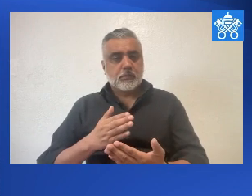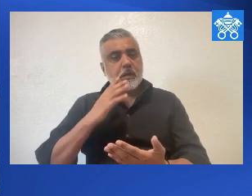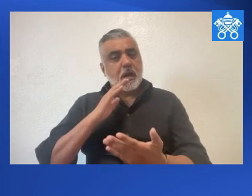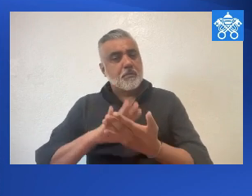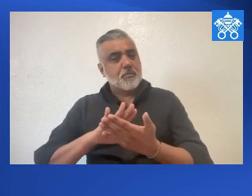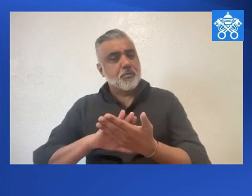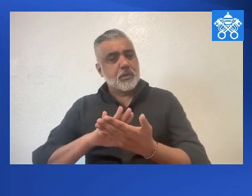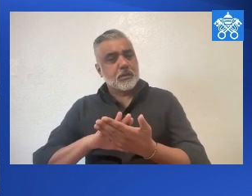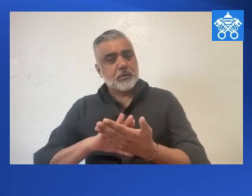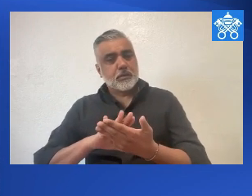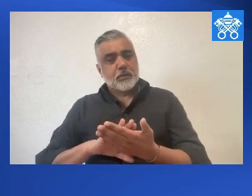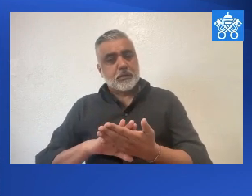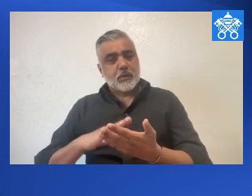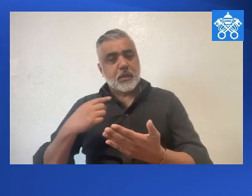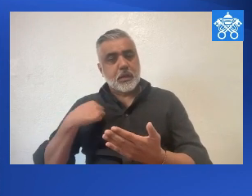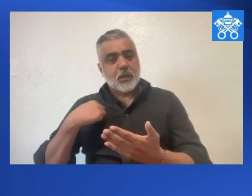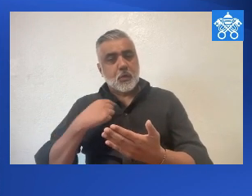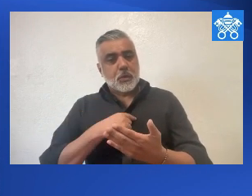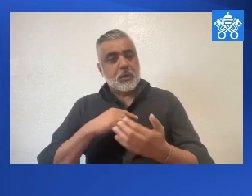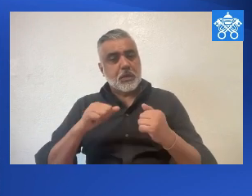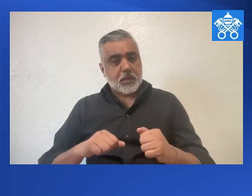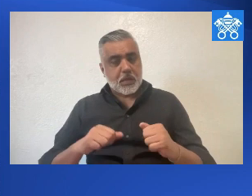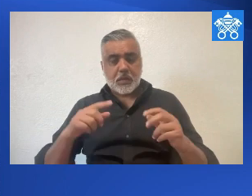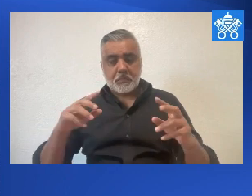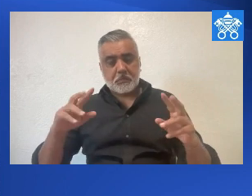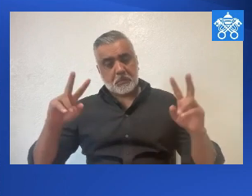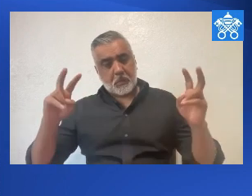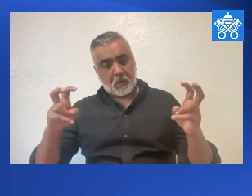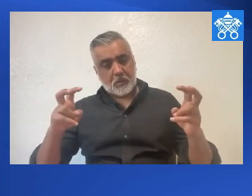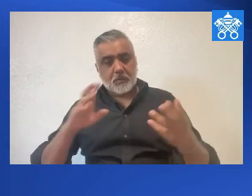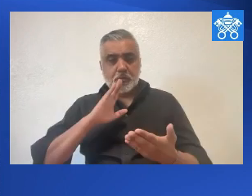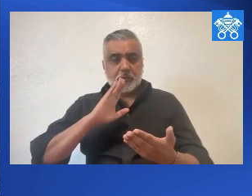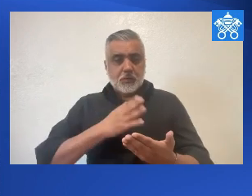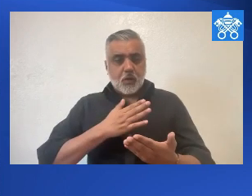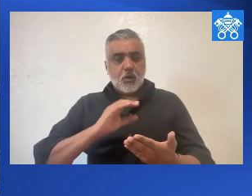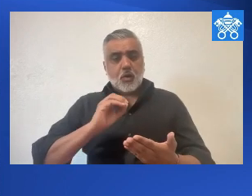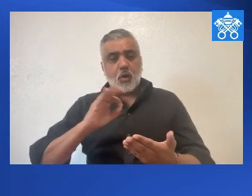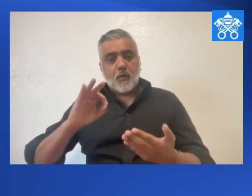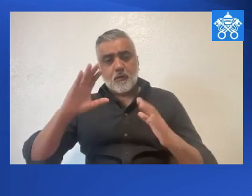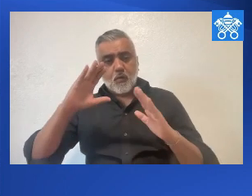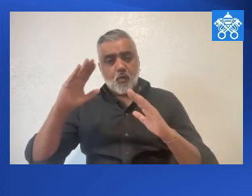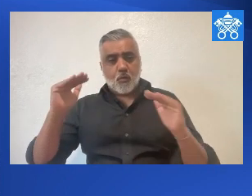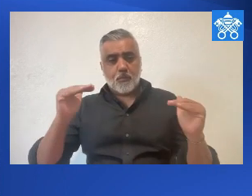which is of praise, which we can define as the Song of Hope.